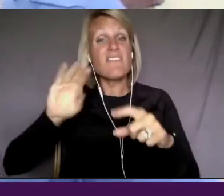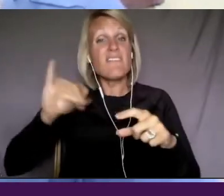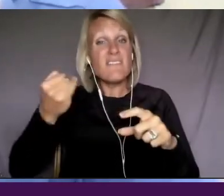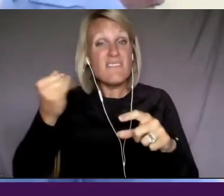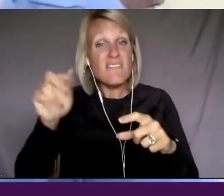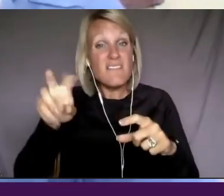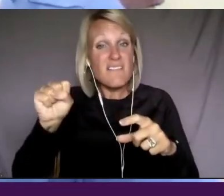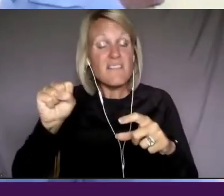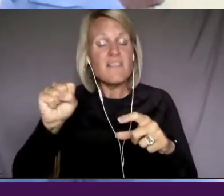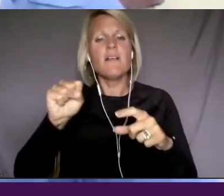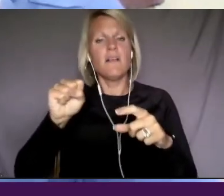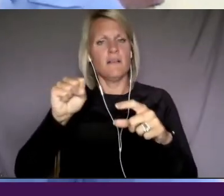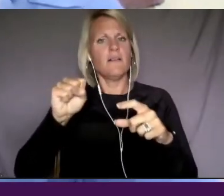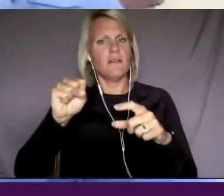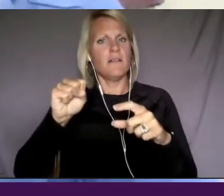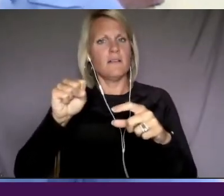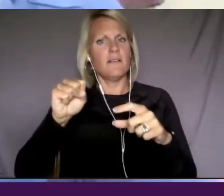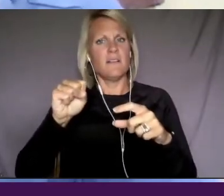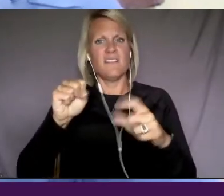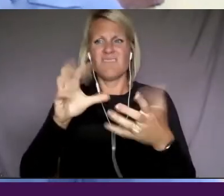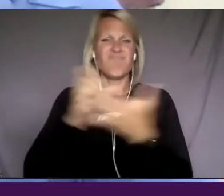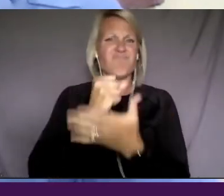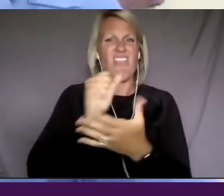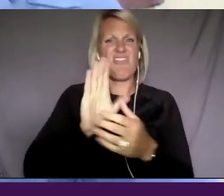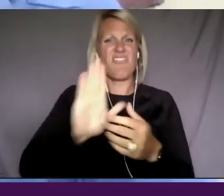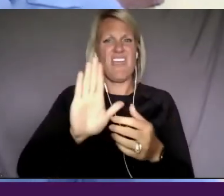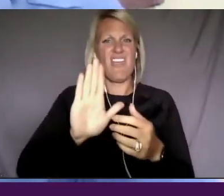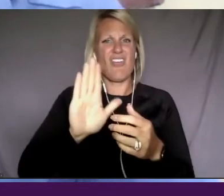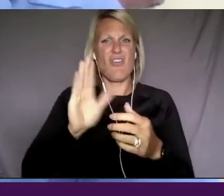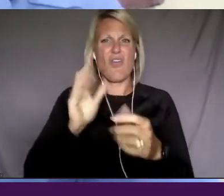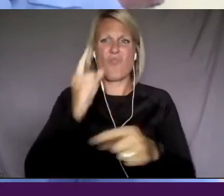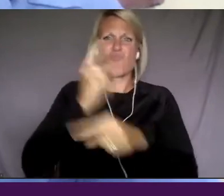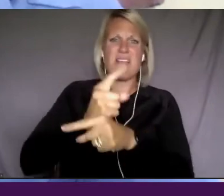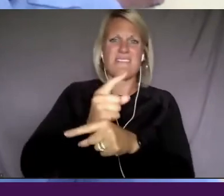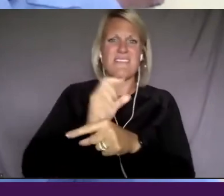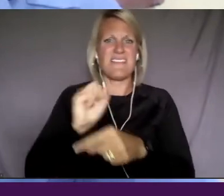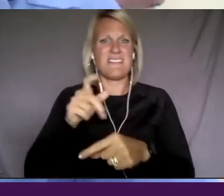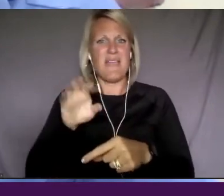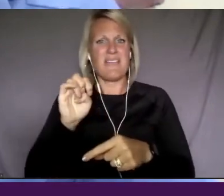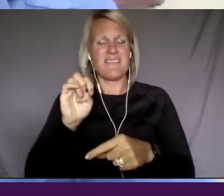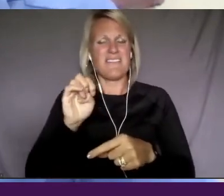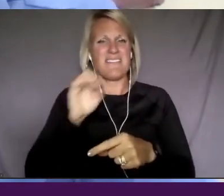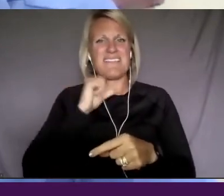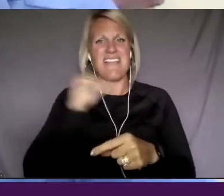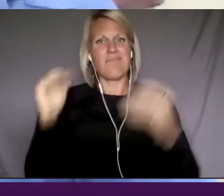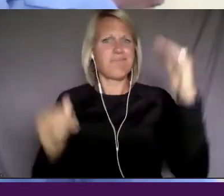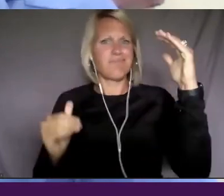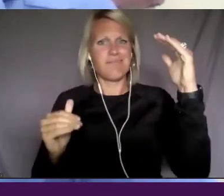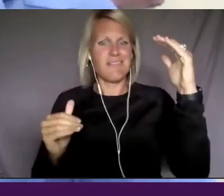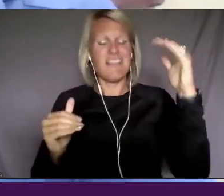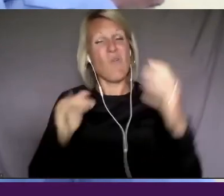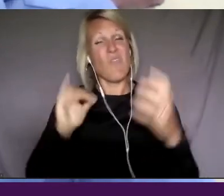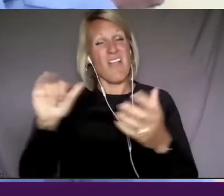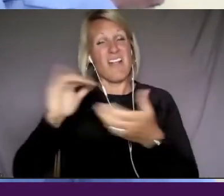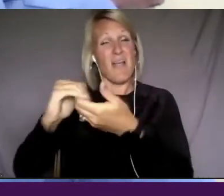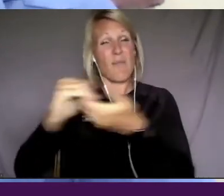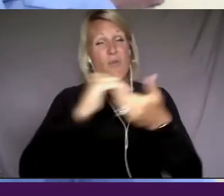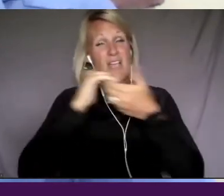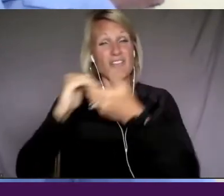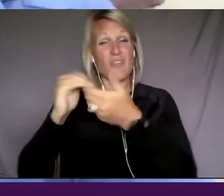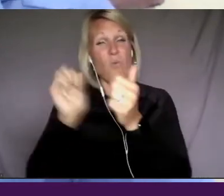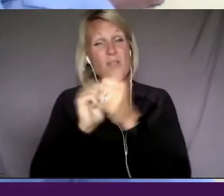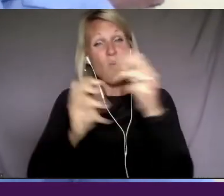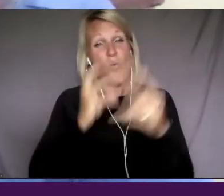take the space that they are entitled to. And so with that, this collaboration has been wonderful with world channel.